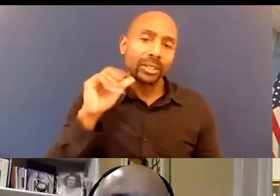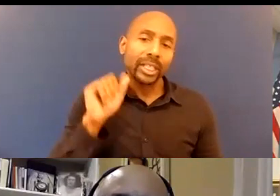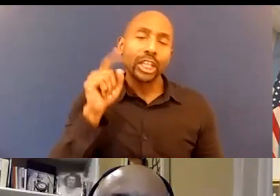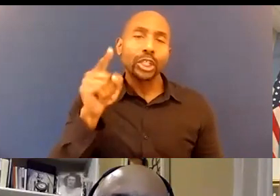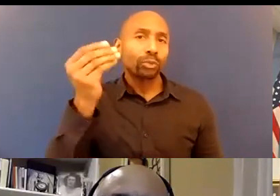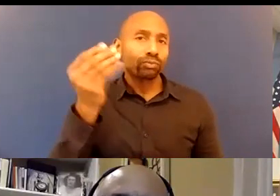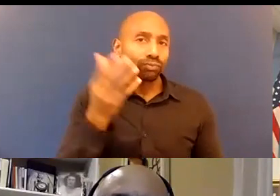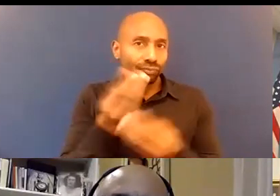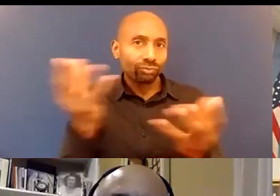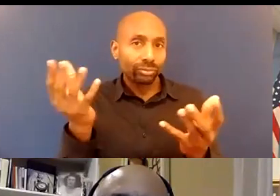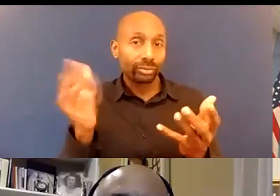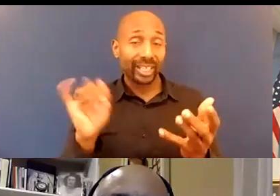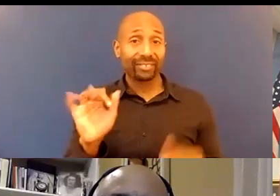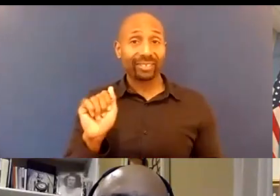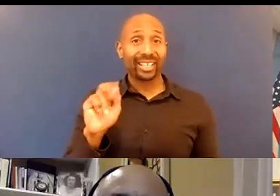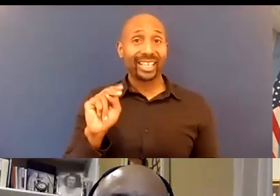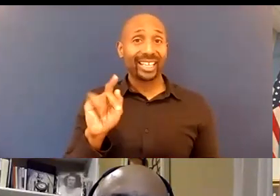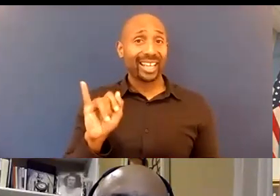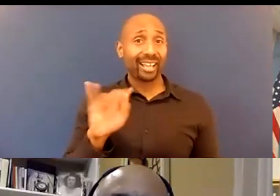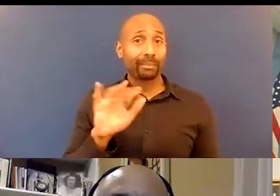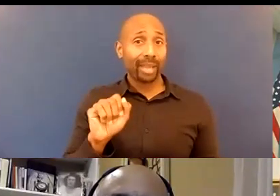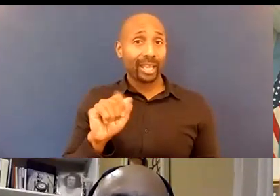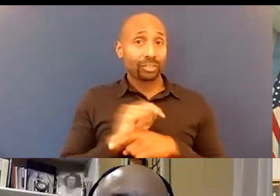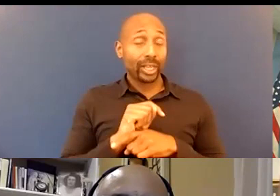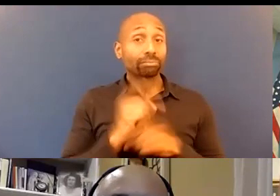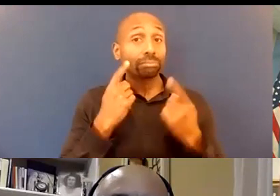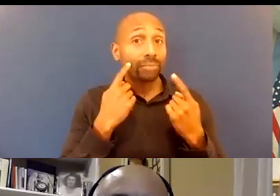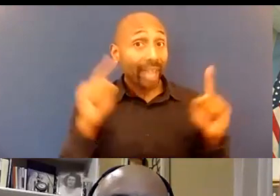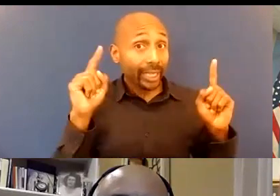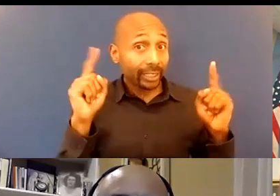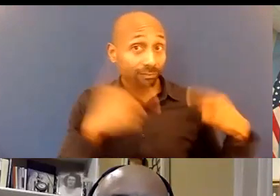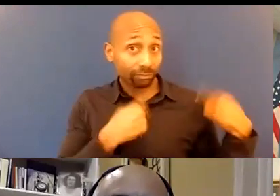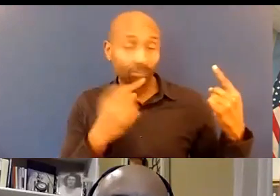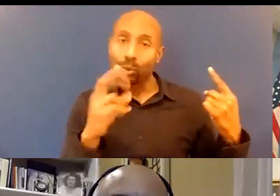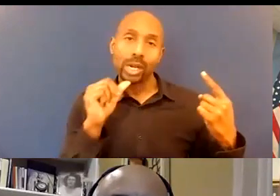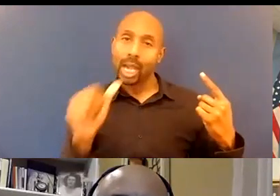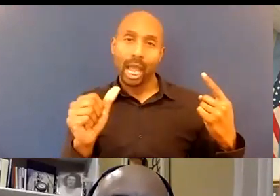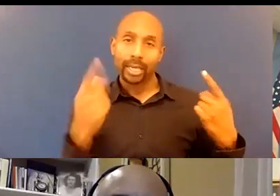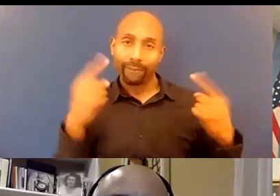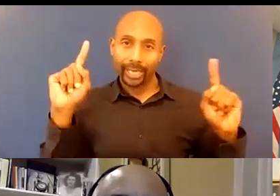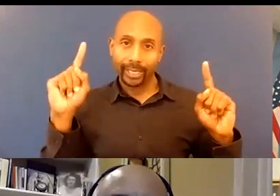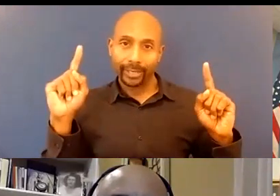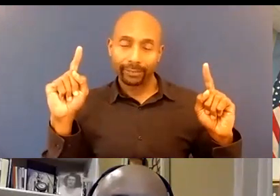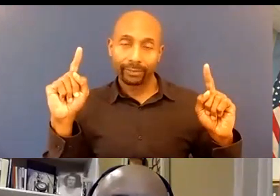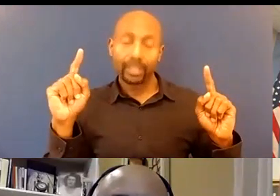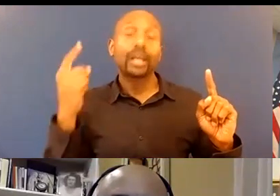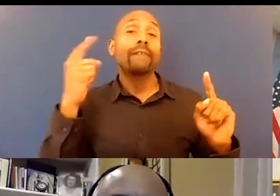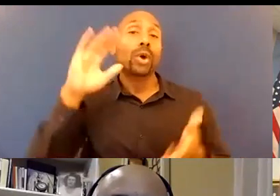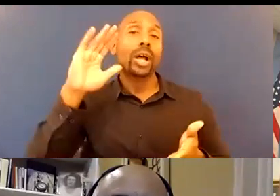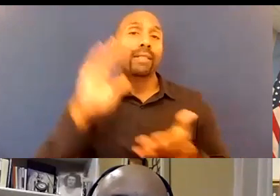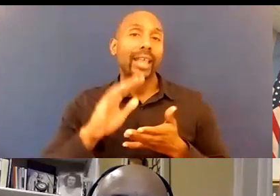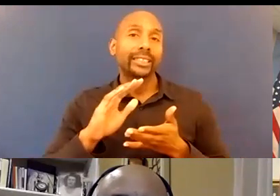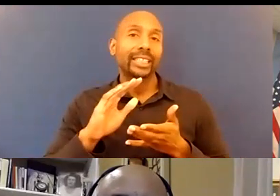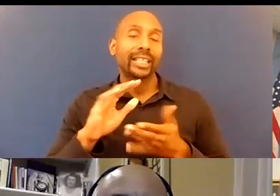anti bias training has been effective or not at reducing bias within law